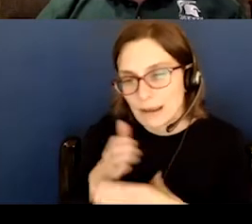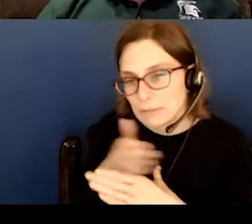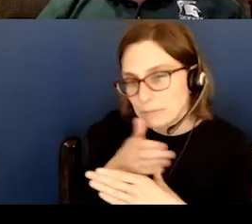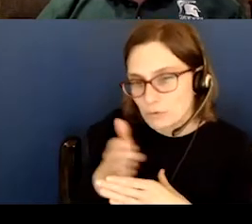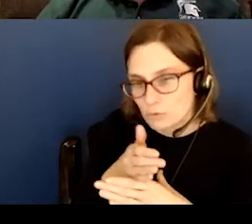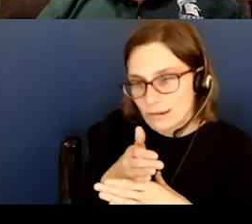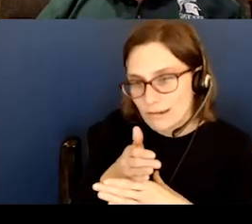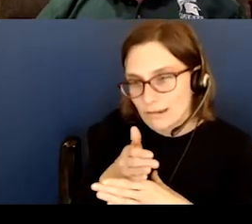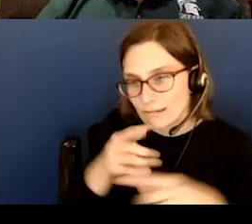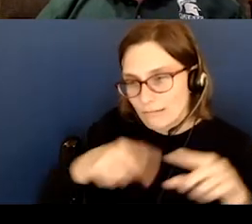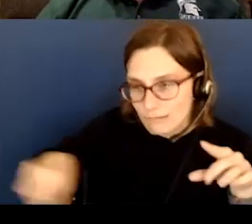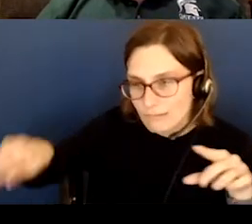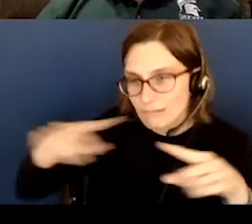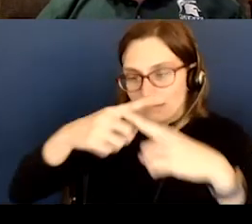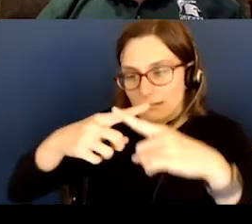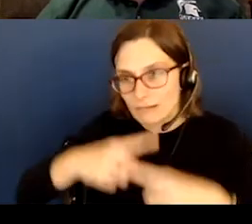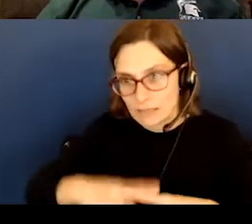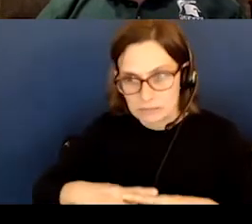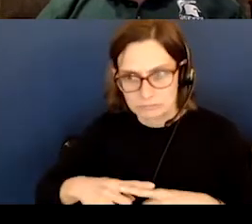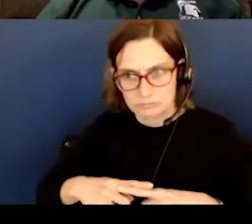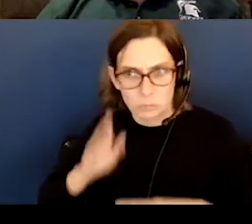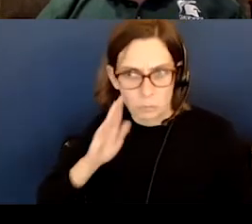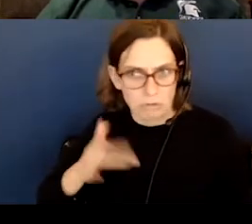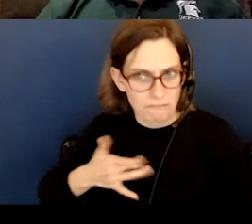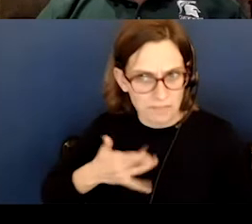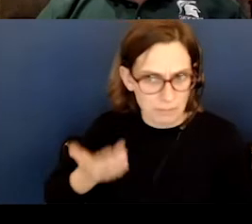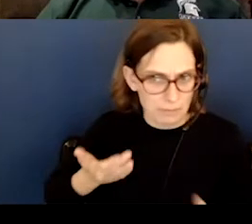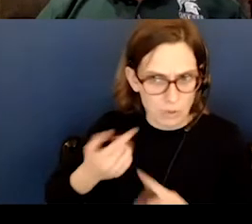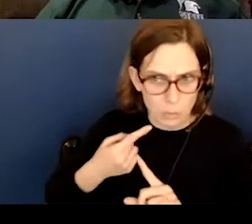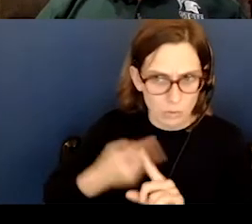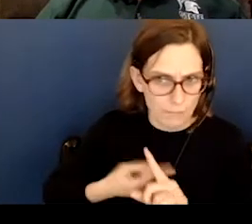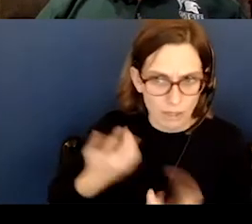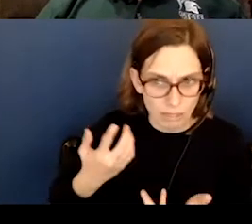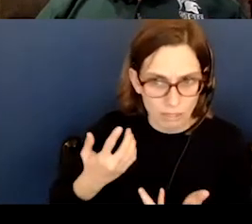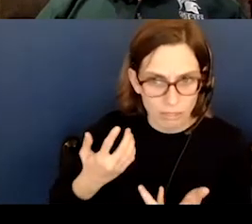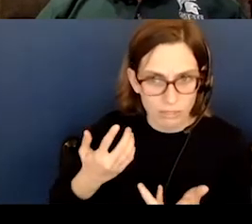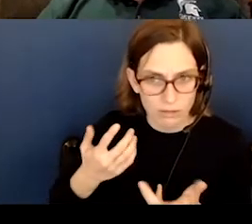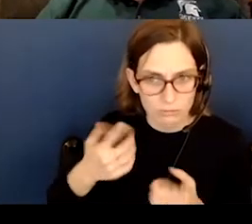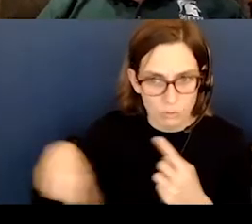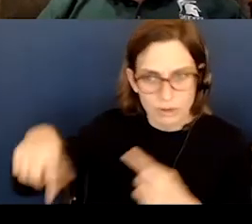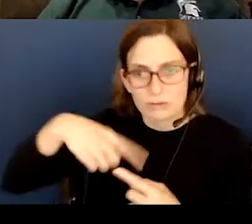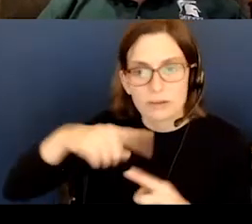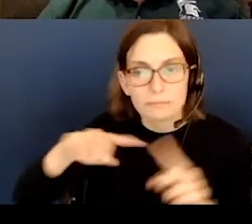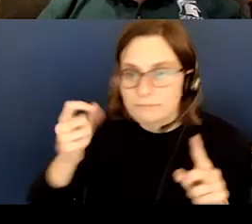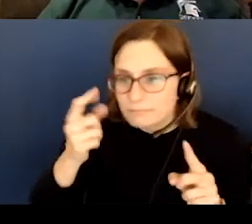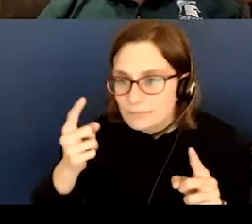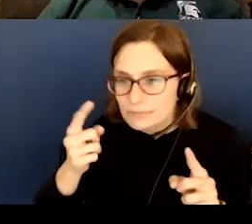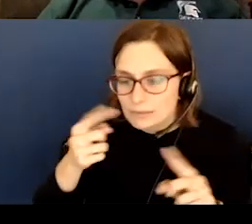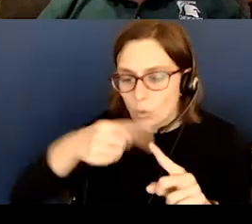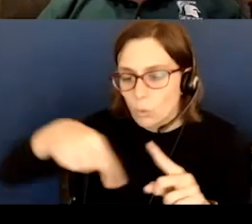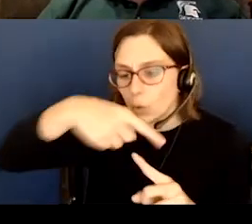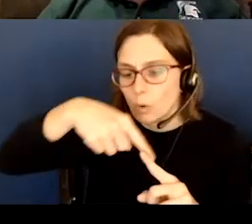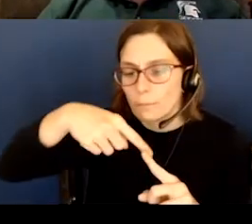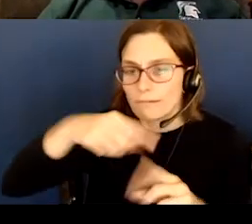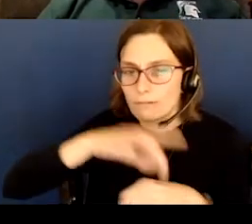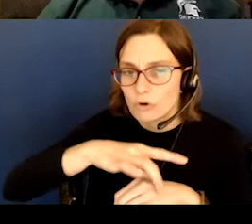eclipses, you'd think that would correspond to a month, a rotation, but remember one orbit is 29, 27